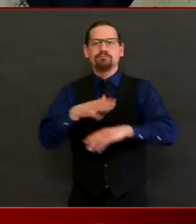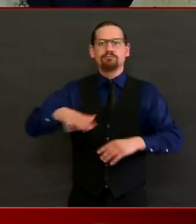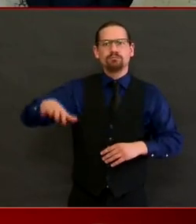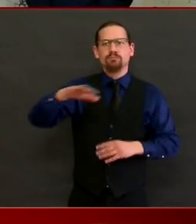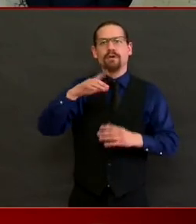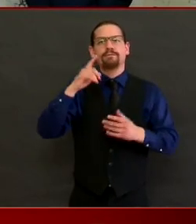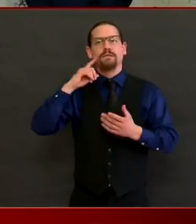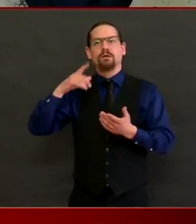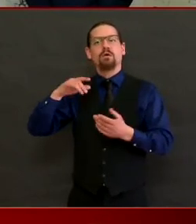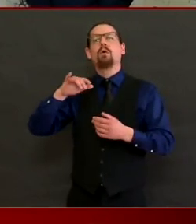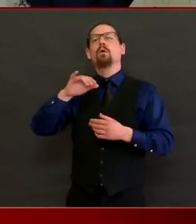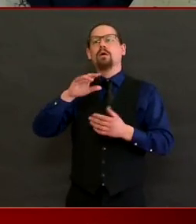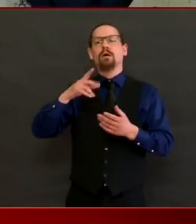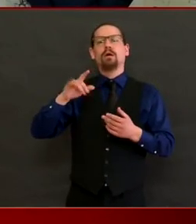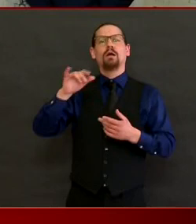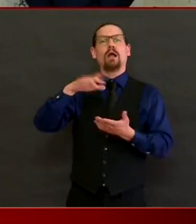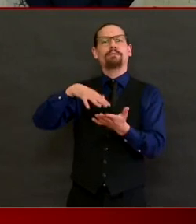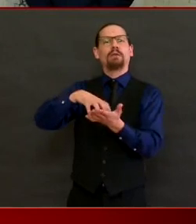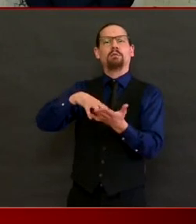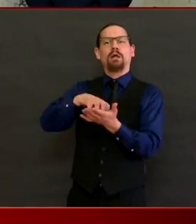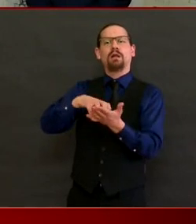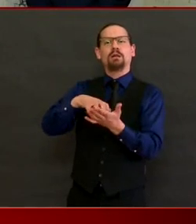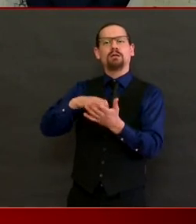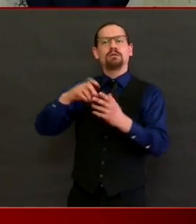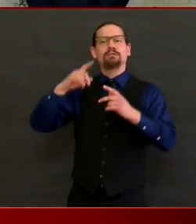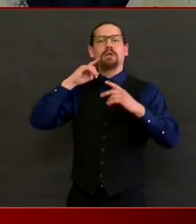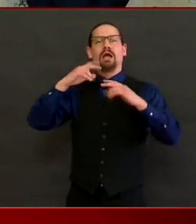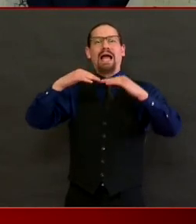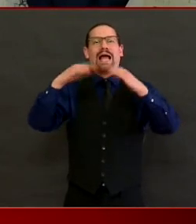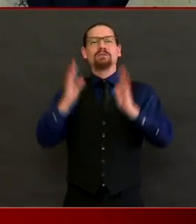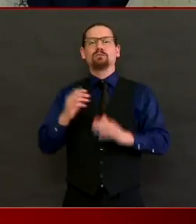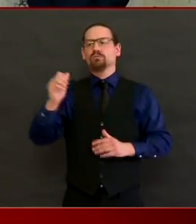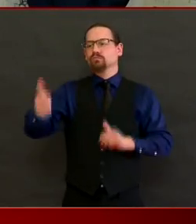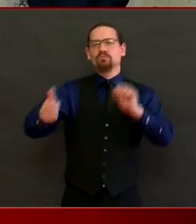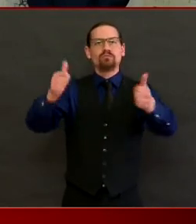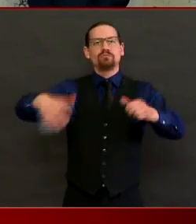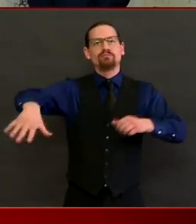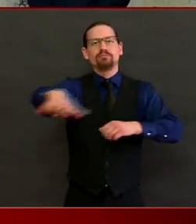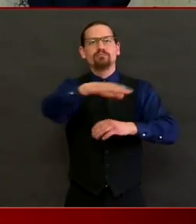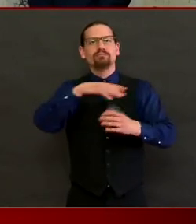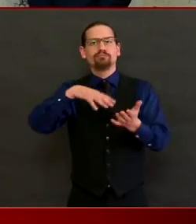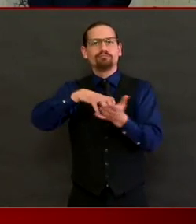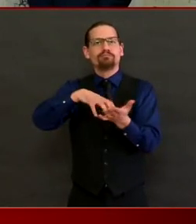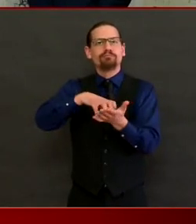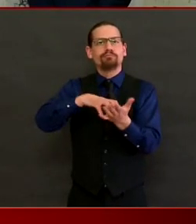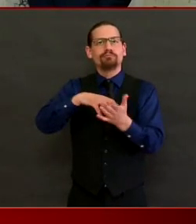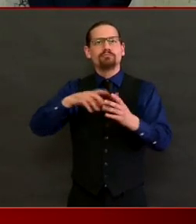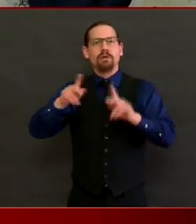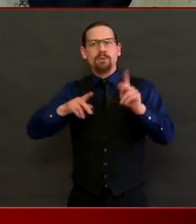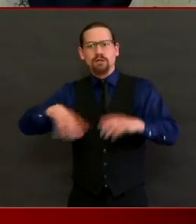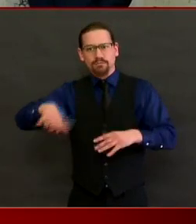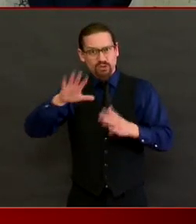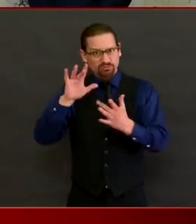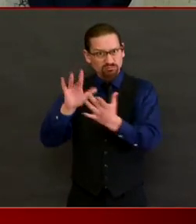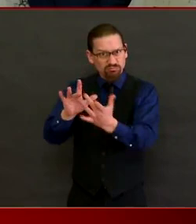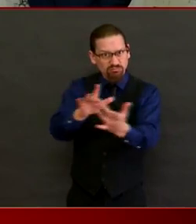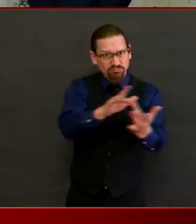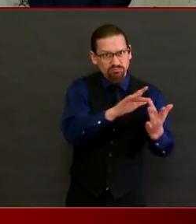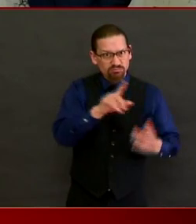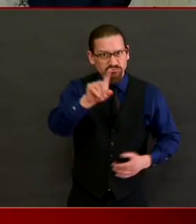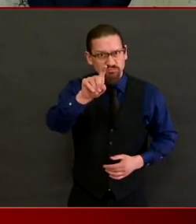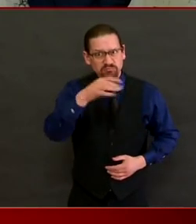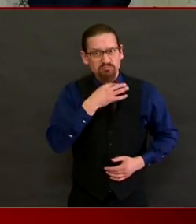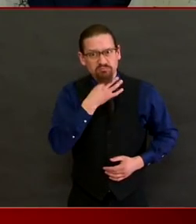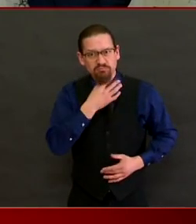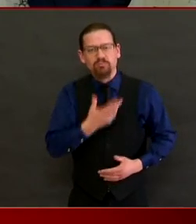serve? Yeah, we have been. You know, if you have particular concerns, Richard, please reach out to us. Reach out to my office. Reach out